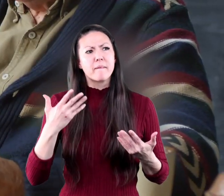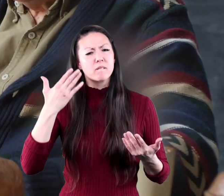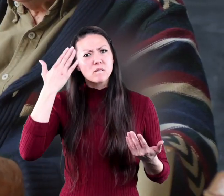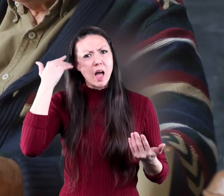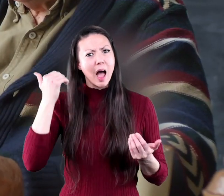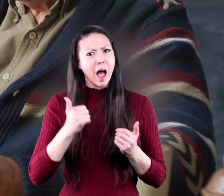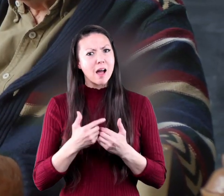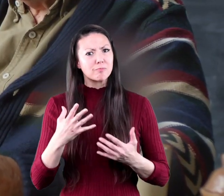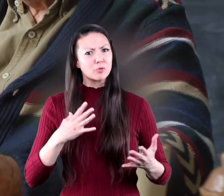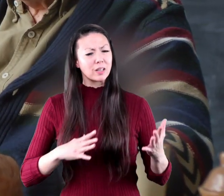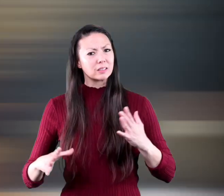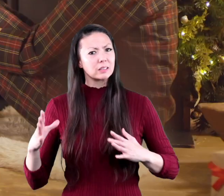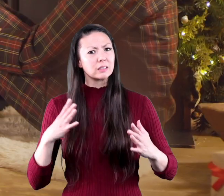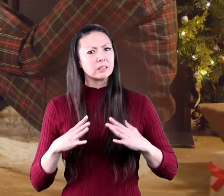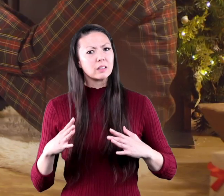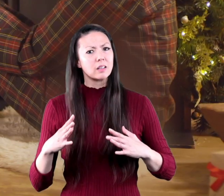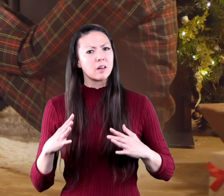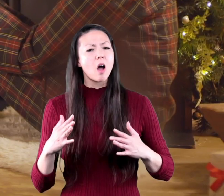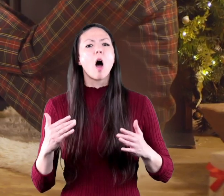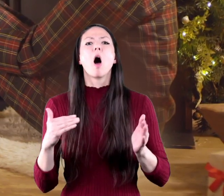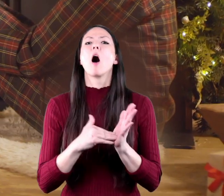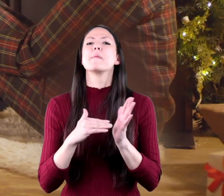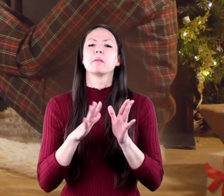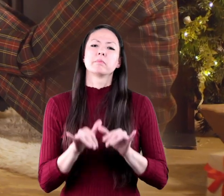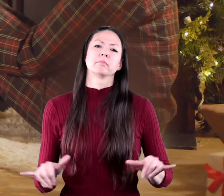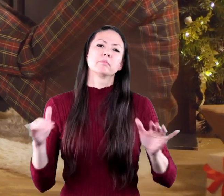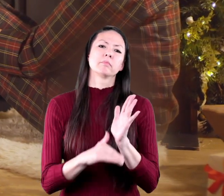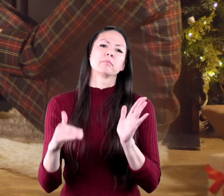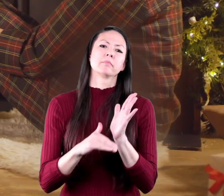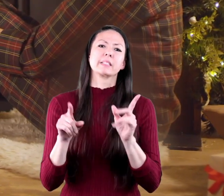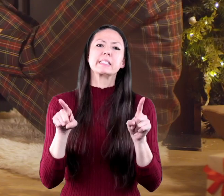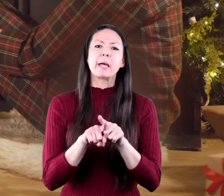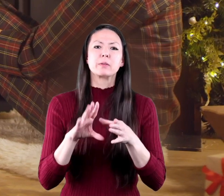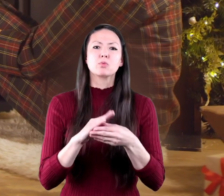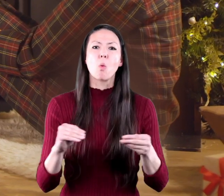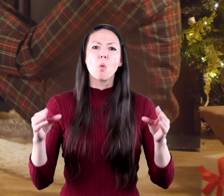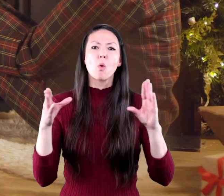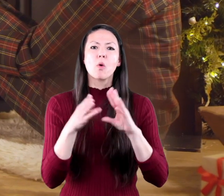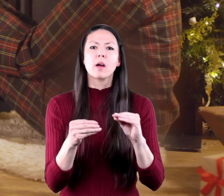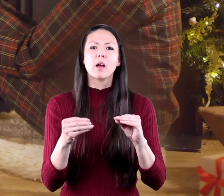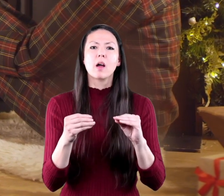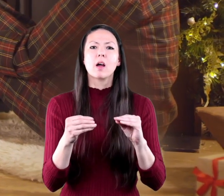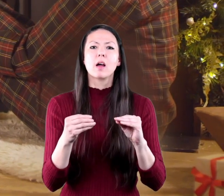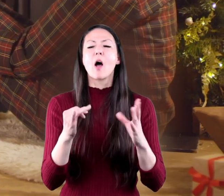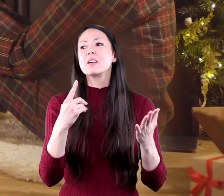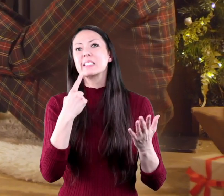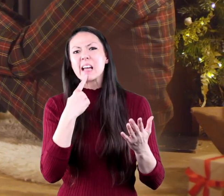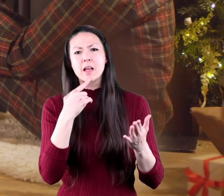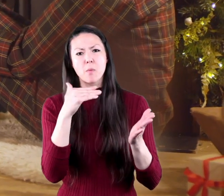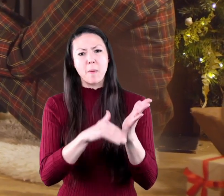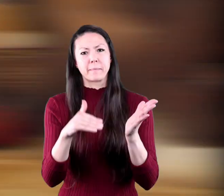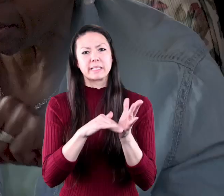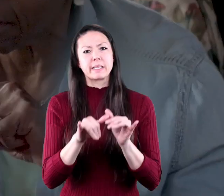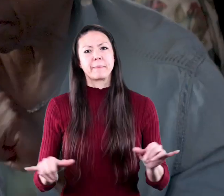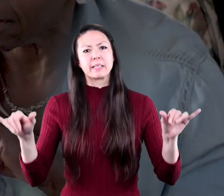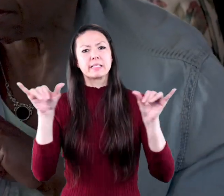to get dressed often repeating stories or saying the same thing again and again unable to